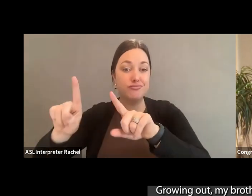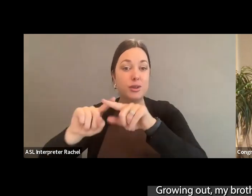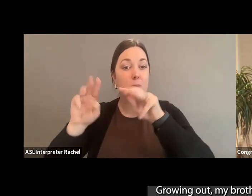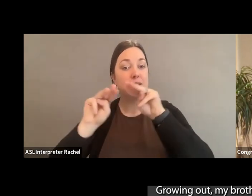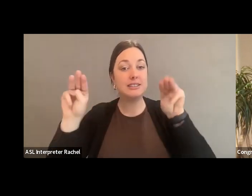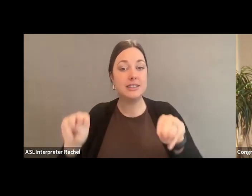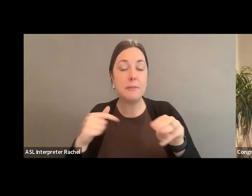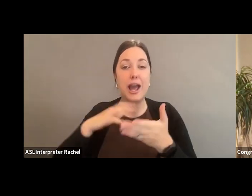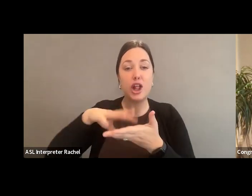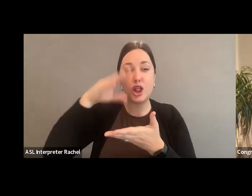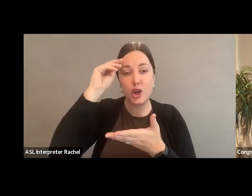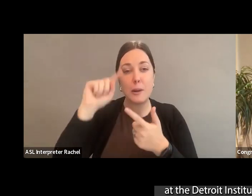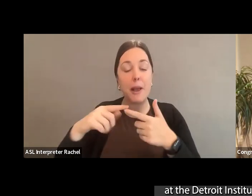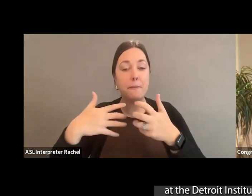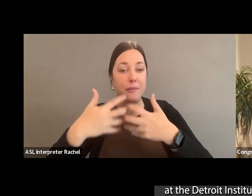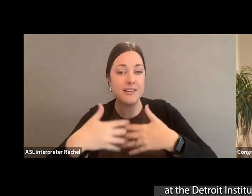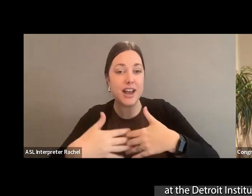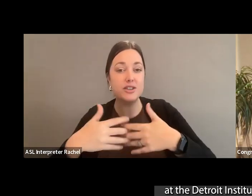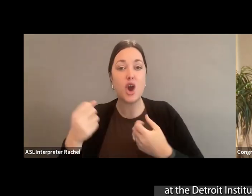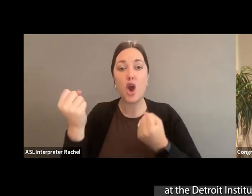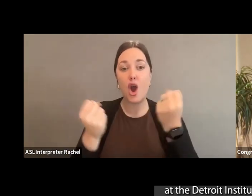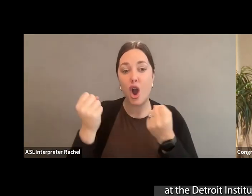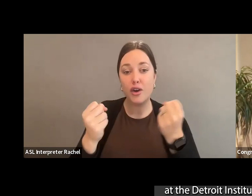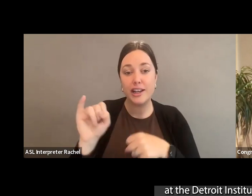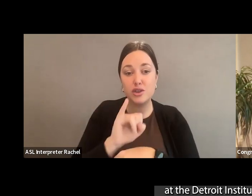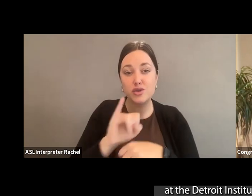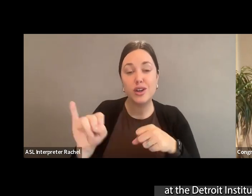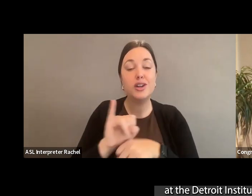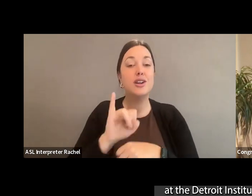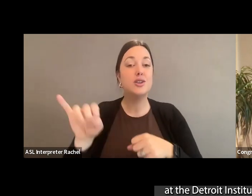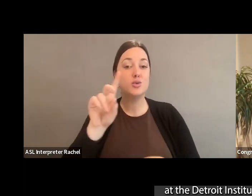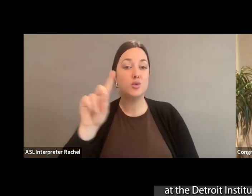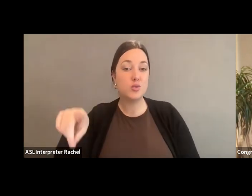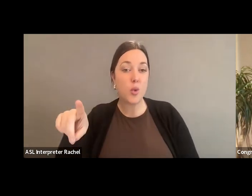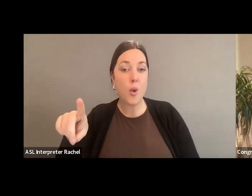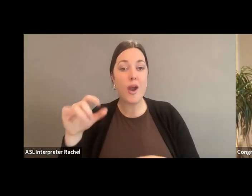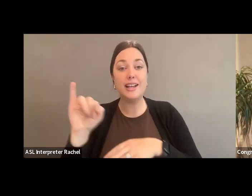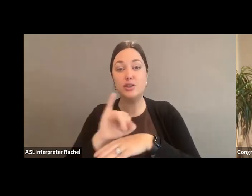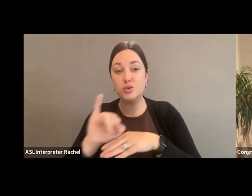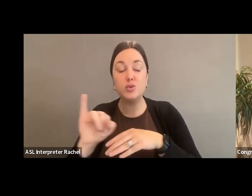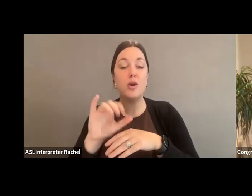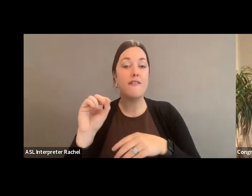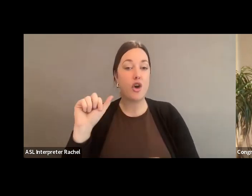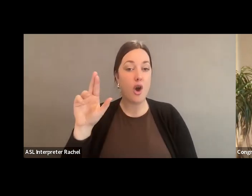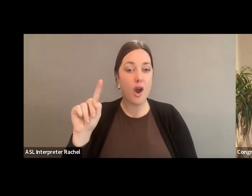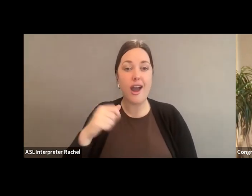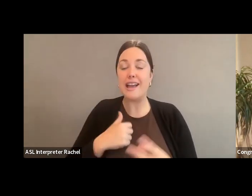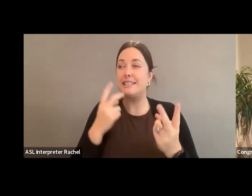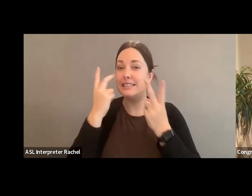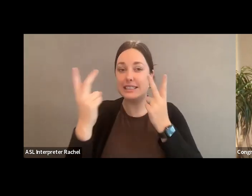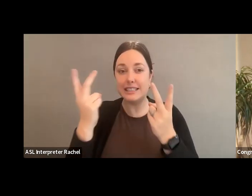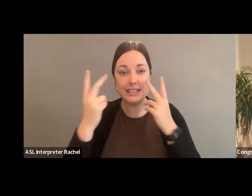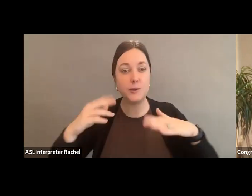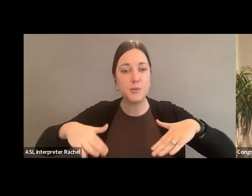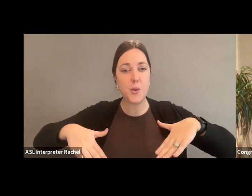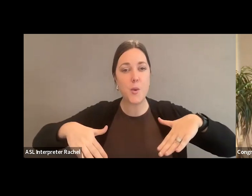manufacturing in the auto industry at the Detroit Institute of Arts, looking at the Diego Rivera murals. And so the arts are really powerful.